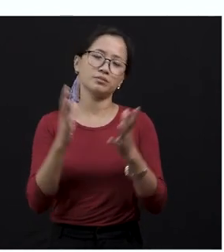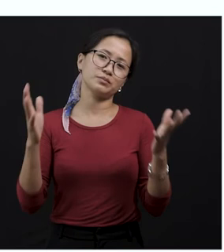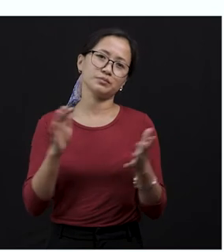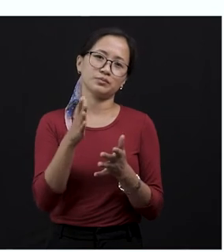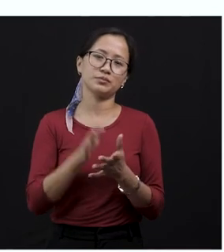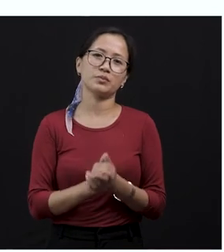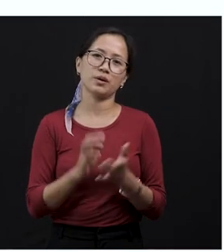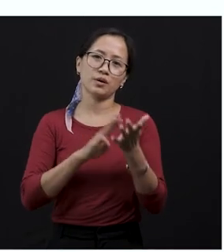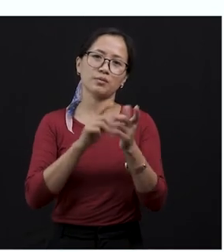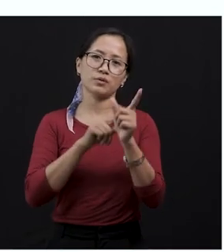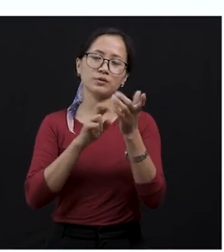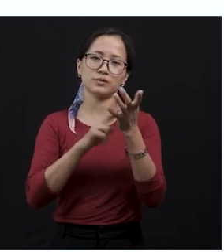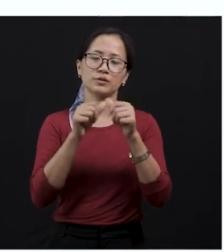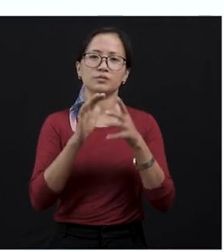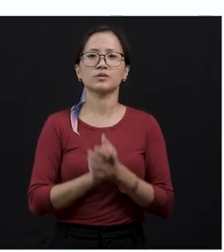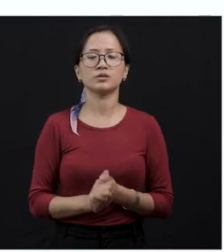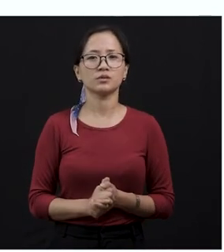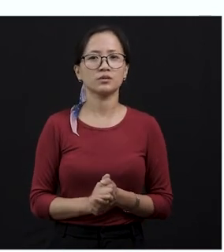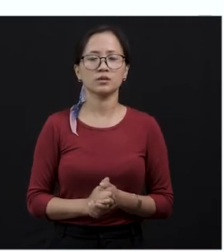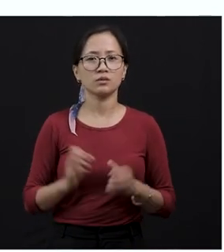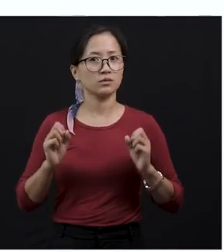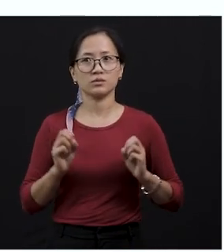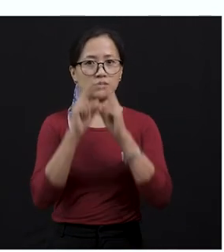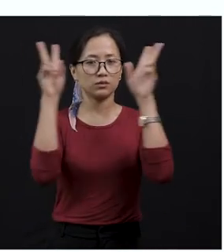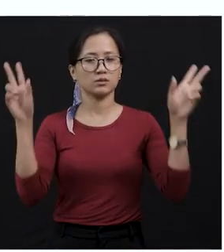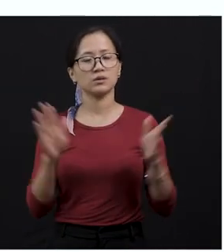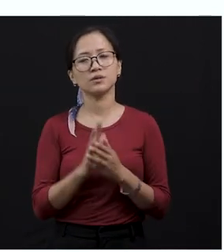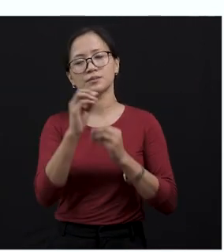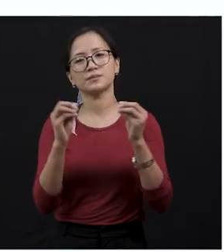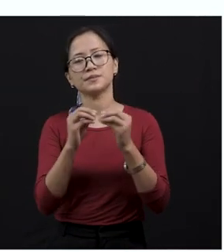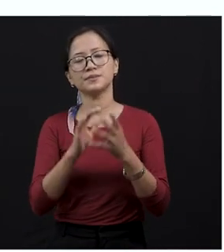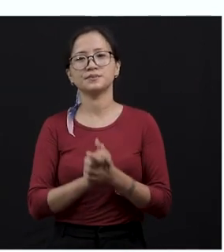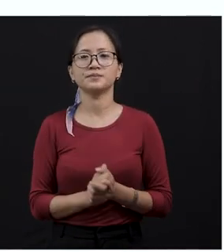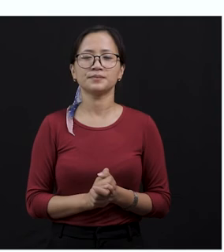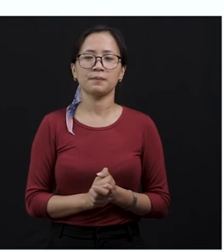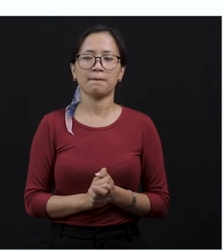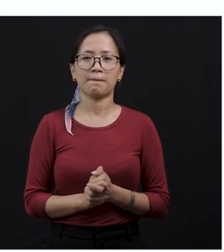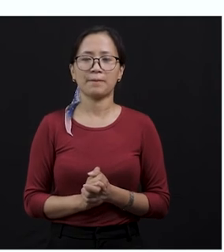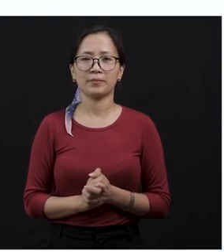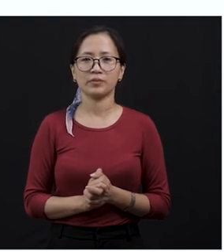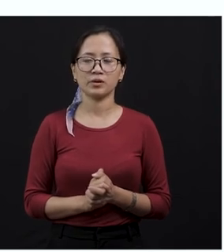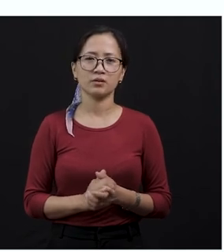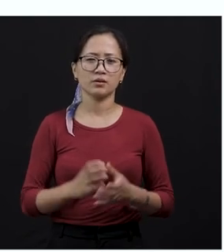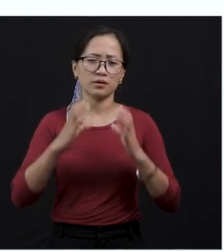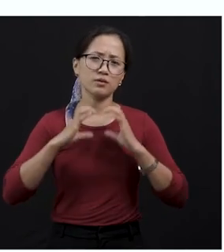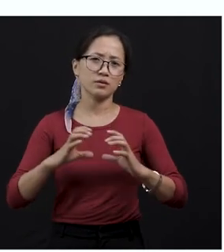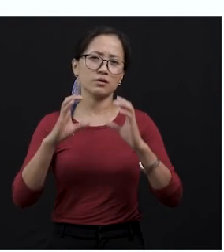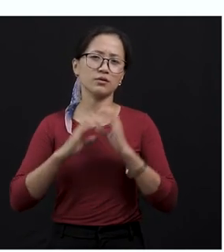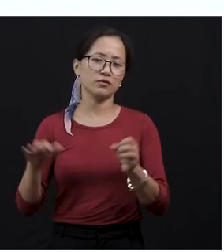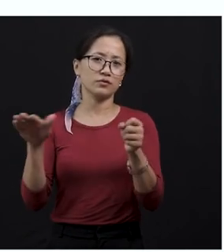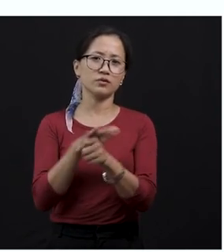was looking at it. I am sure the maina is also excited about it, right? The maina was also excited and he carefully.